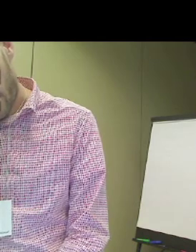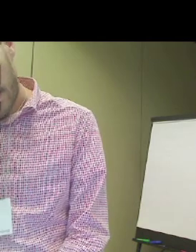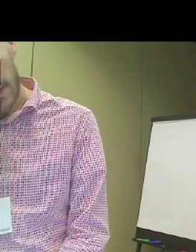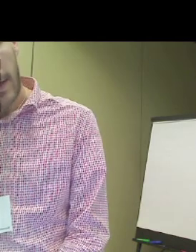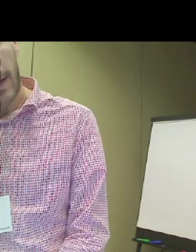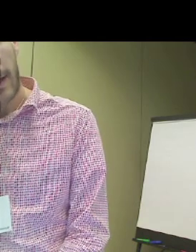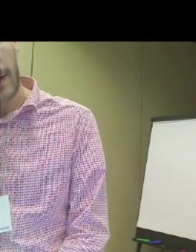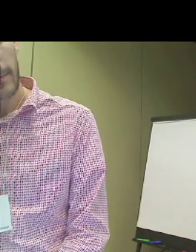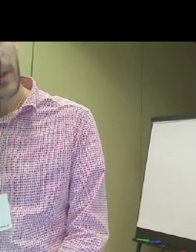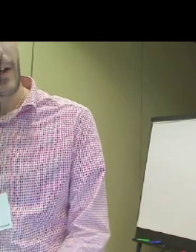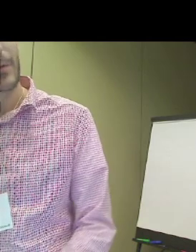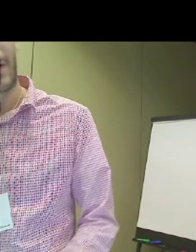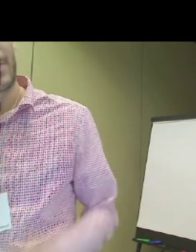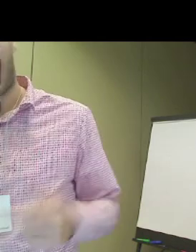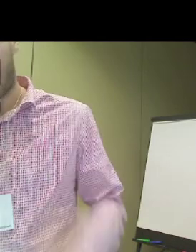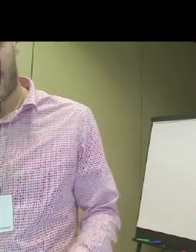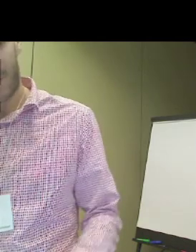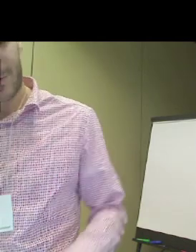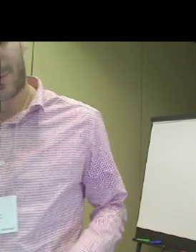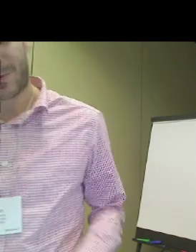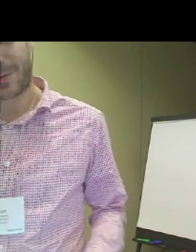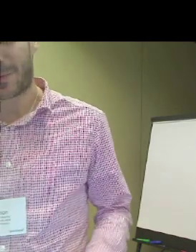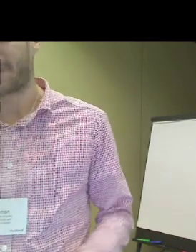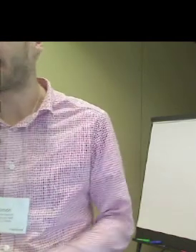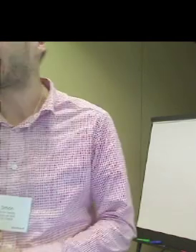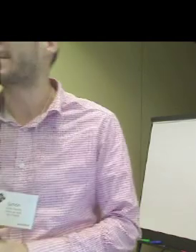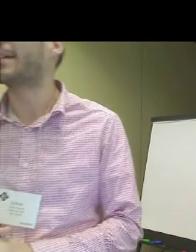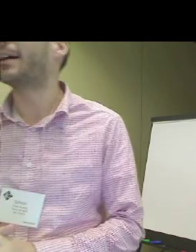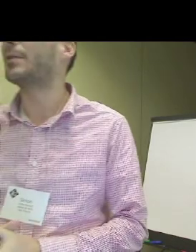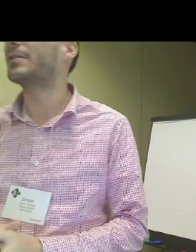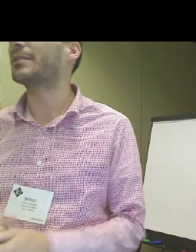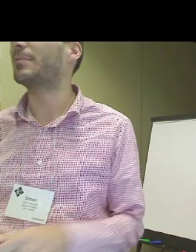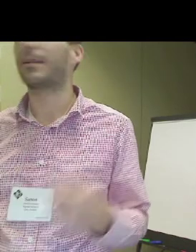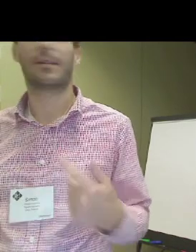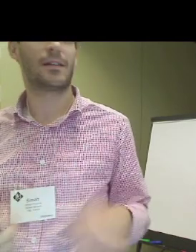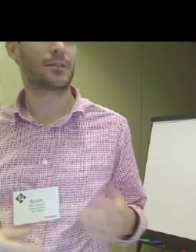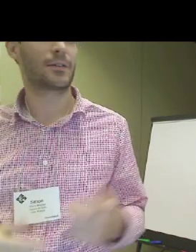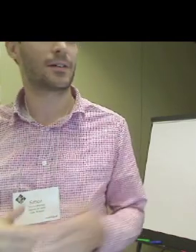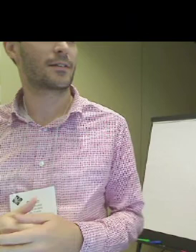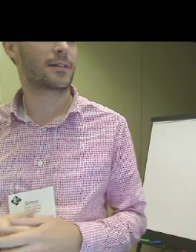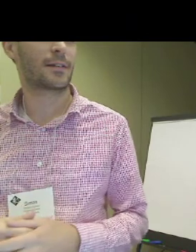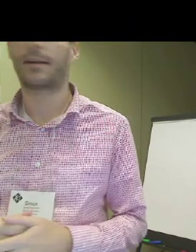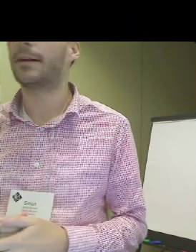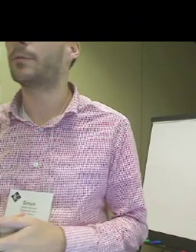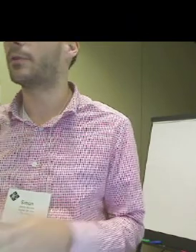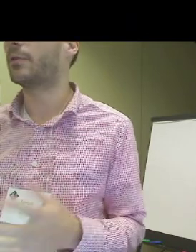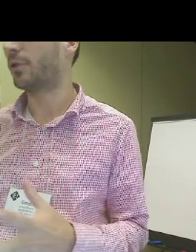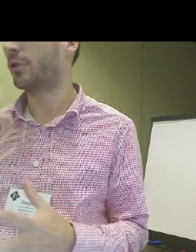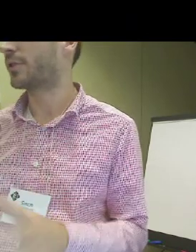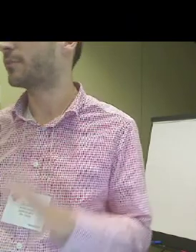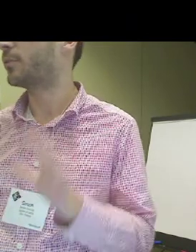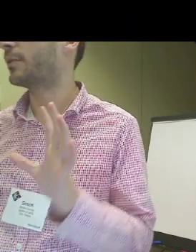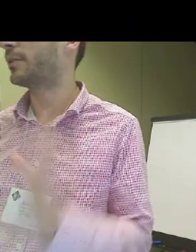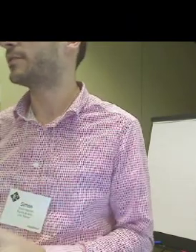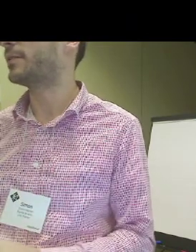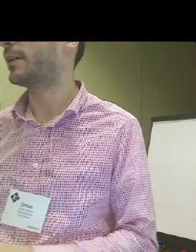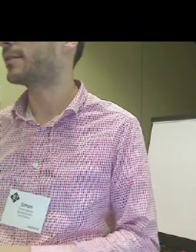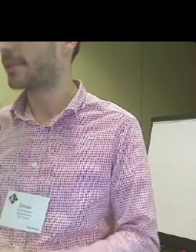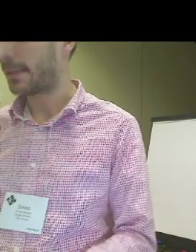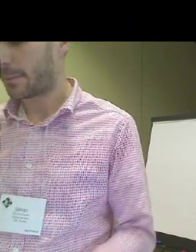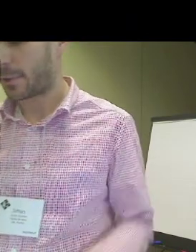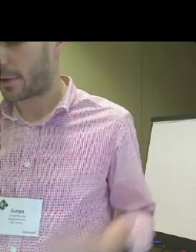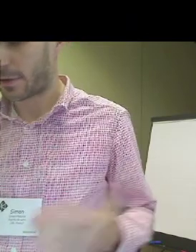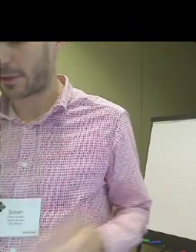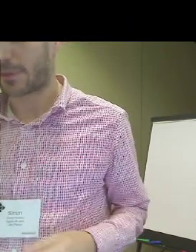won't go further. Yeah, I was just supposed to talk here. I will explain later, I think, one of the projects more in